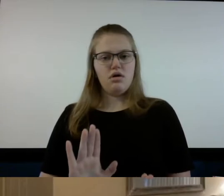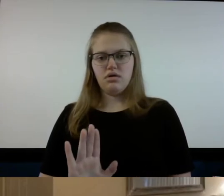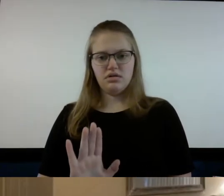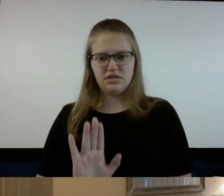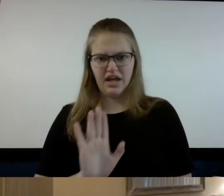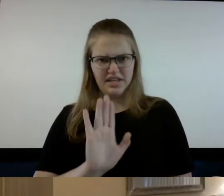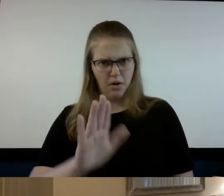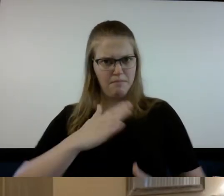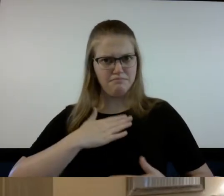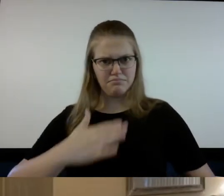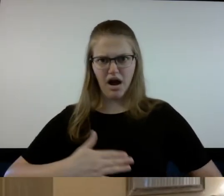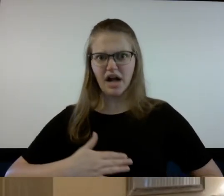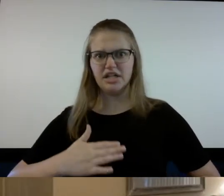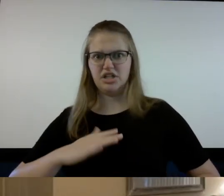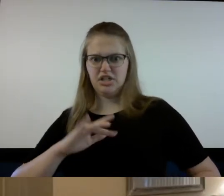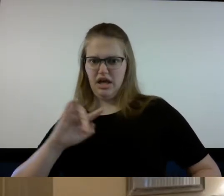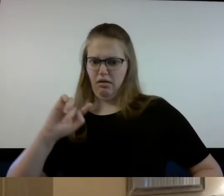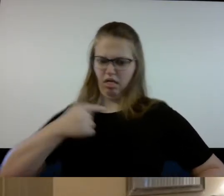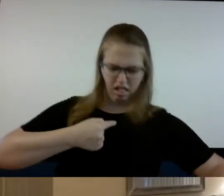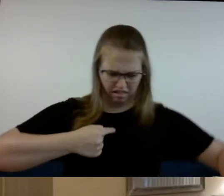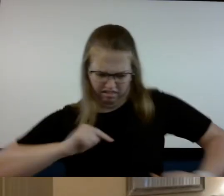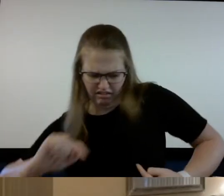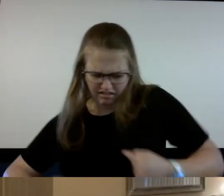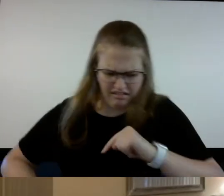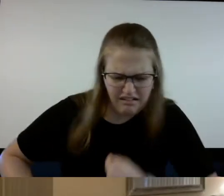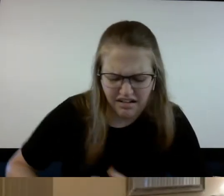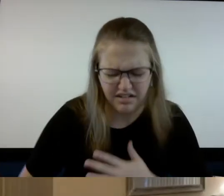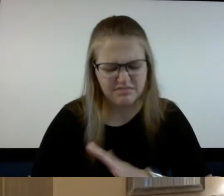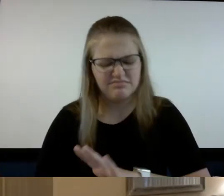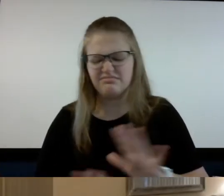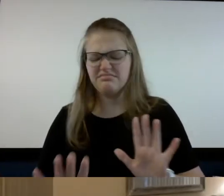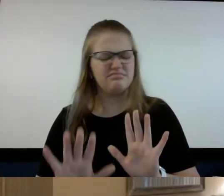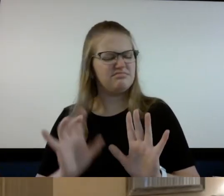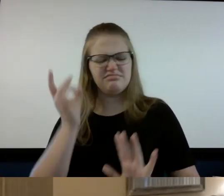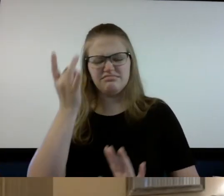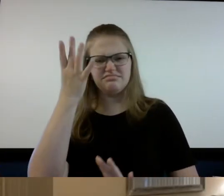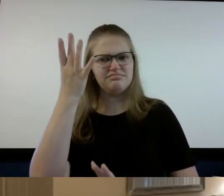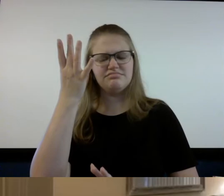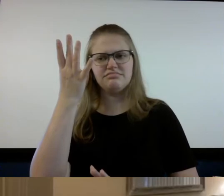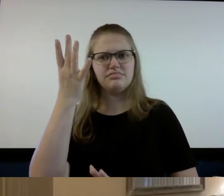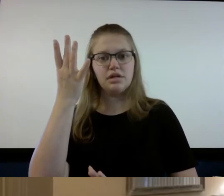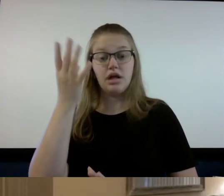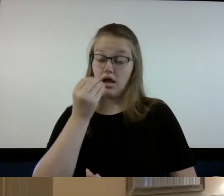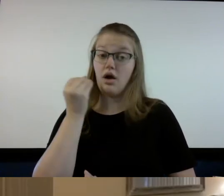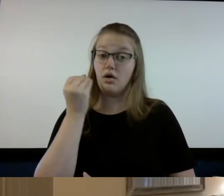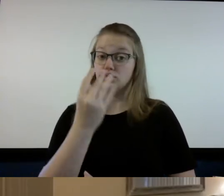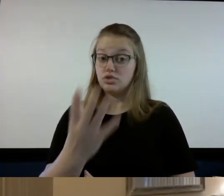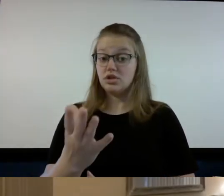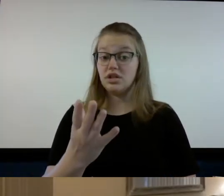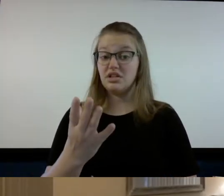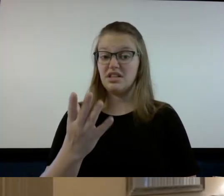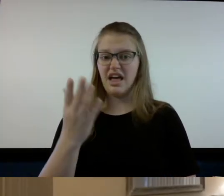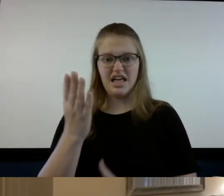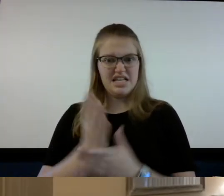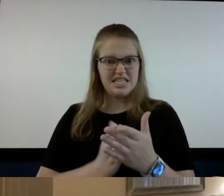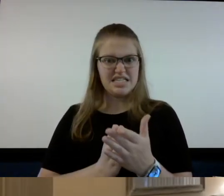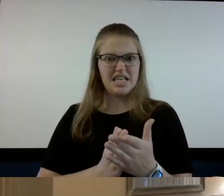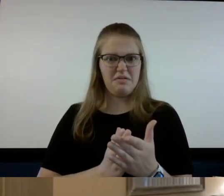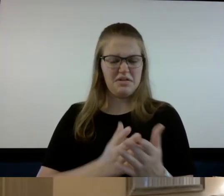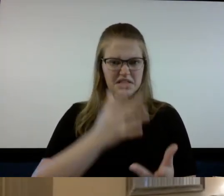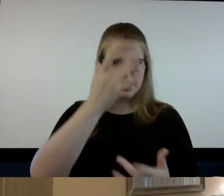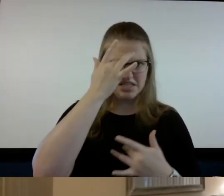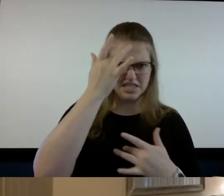really literally attacks itself in ways I will share this some of the symptoms that you may have